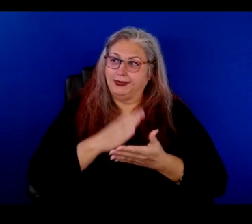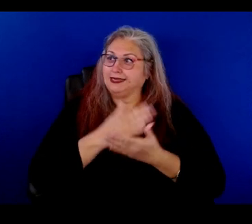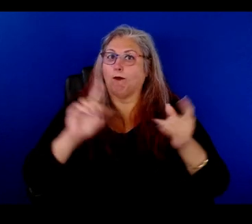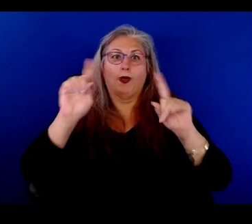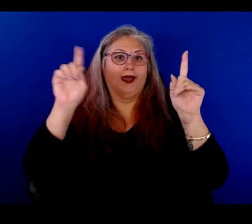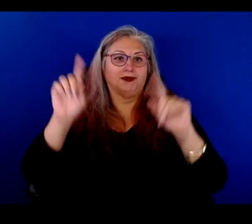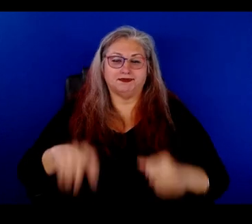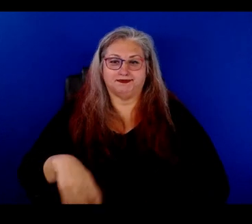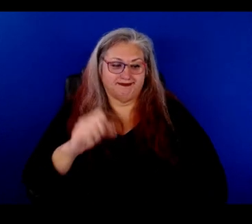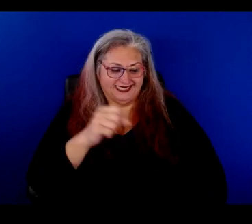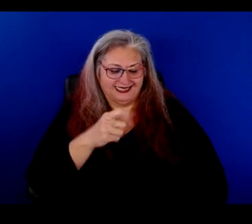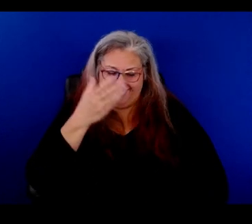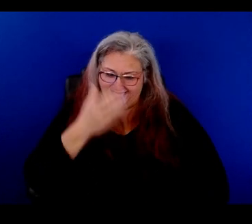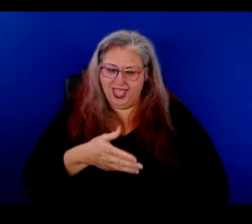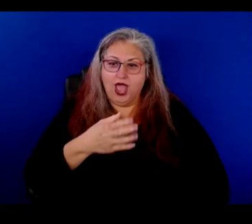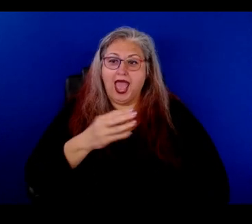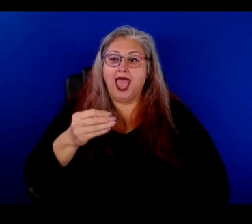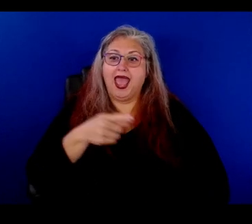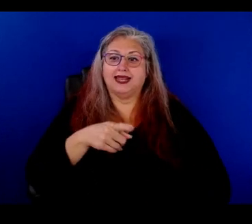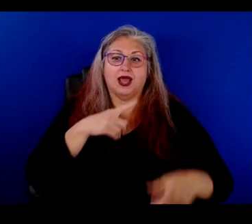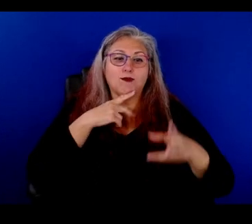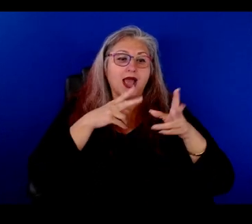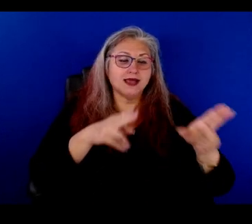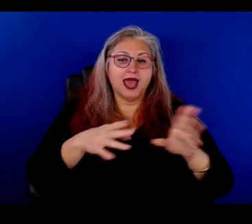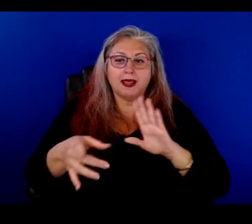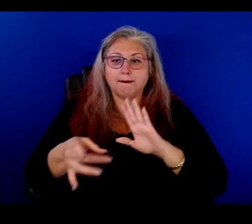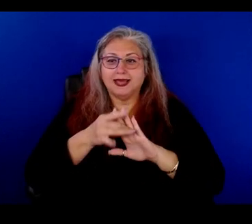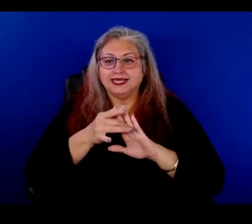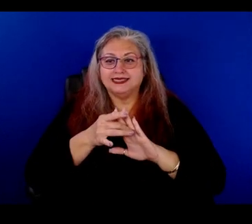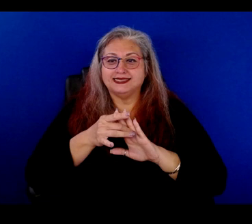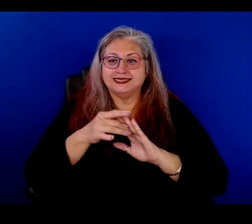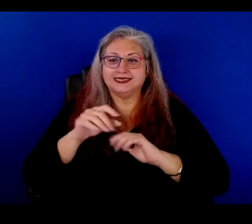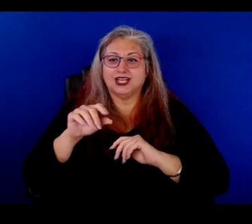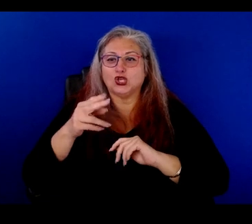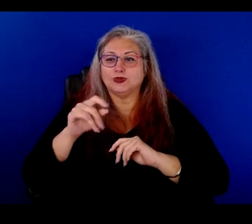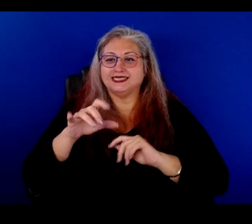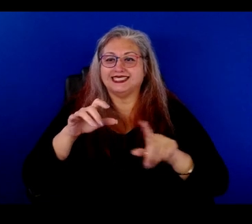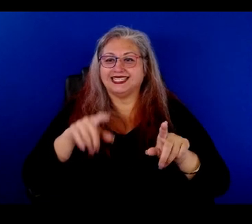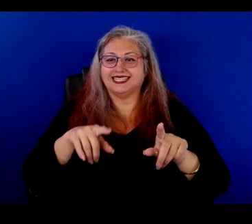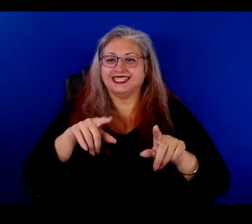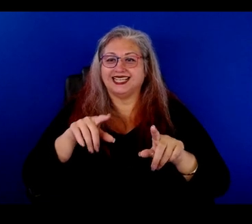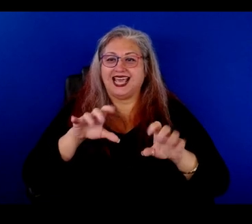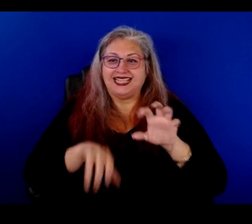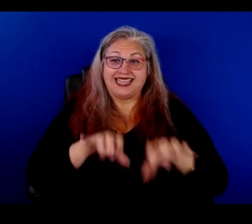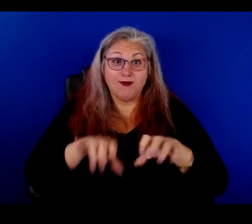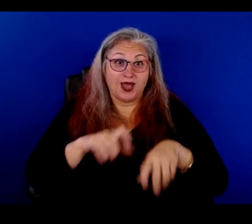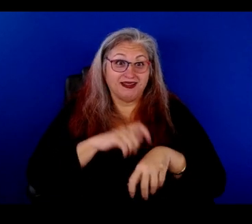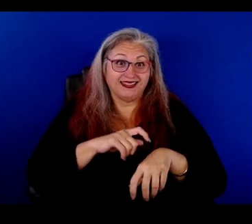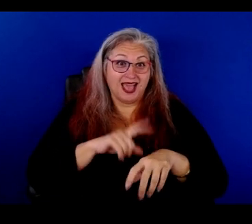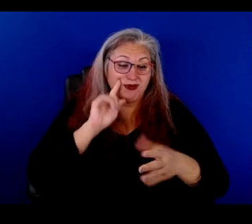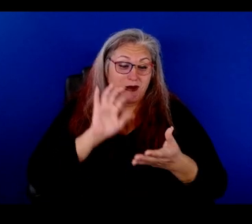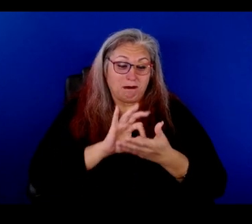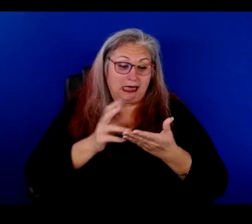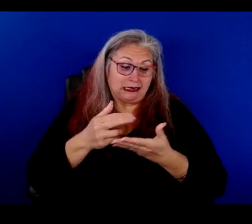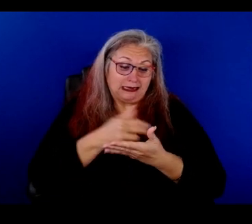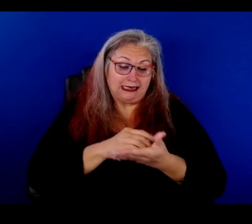Yeah. They're, they're there in the, in the cut and paste loop. Glue stick. Hi. The type and the typewriter times, but